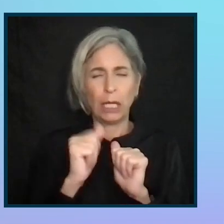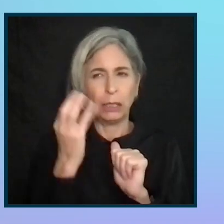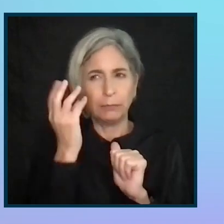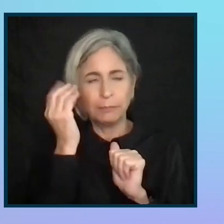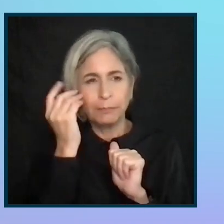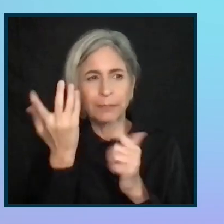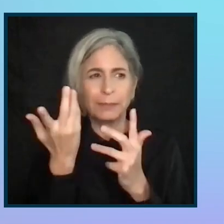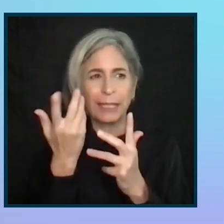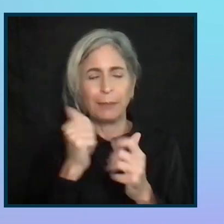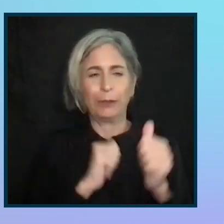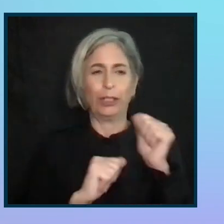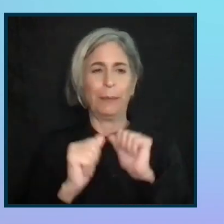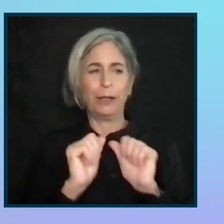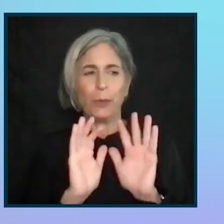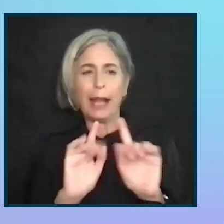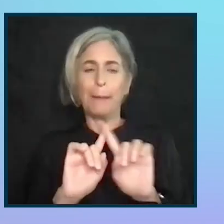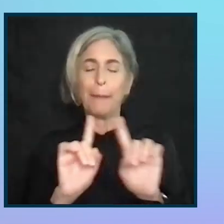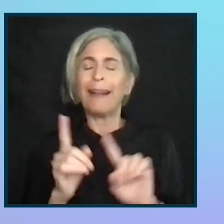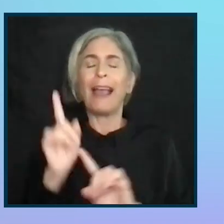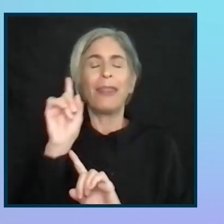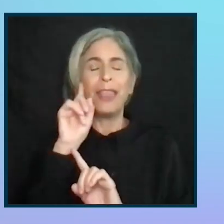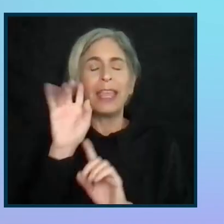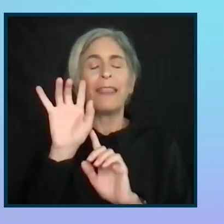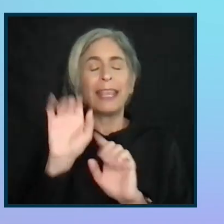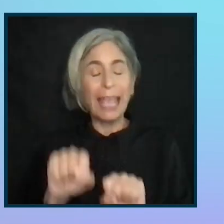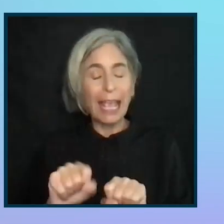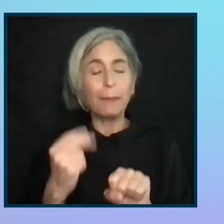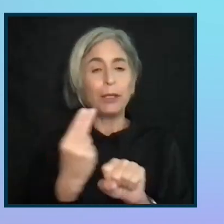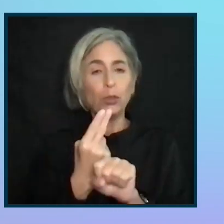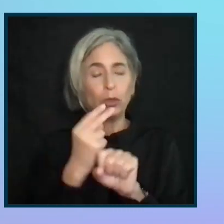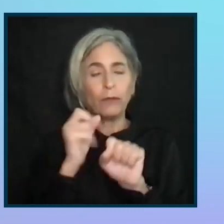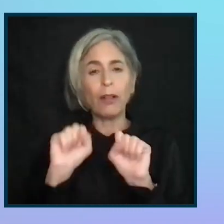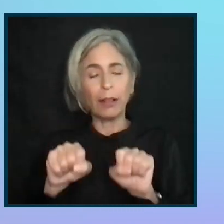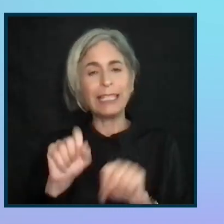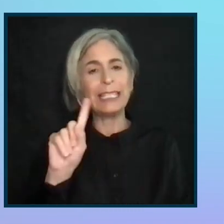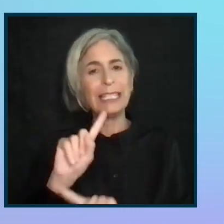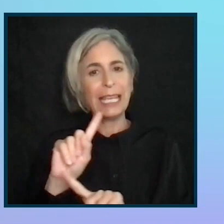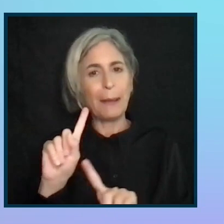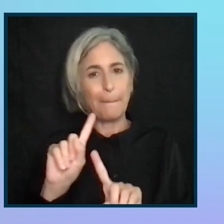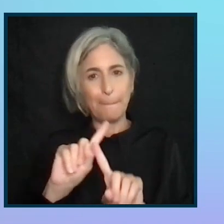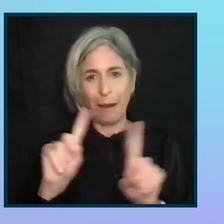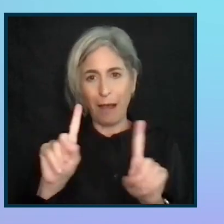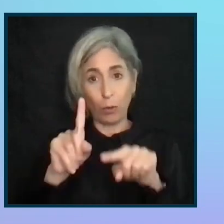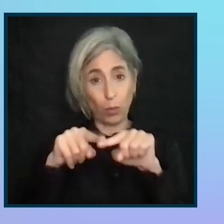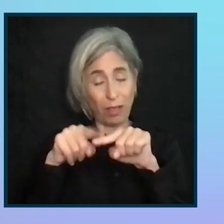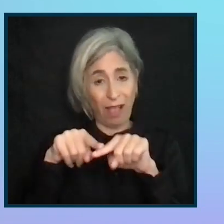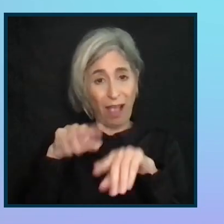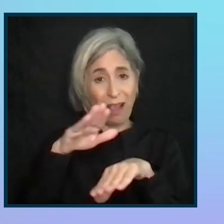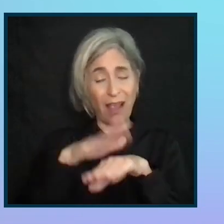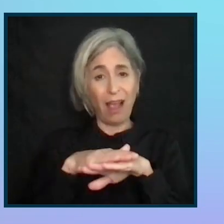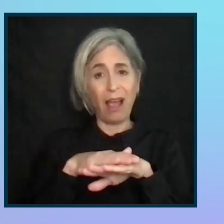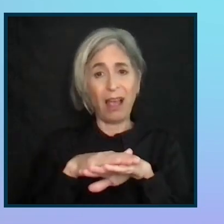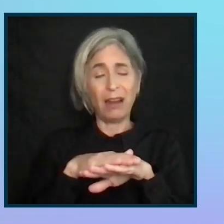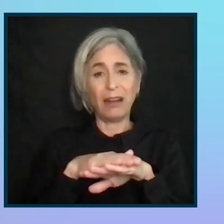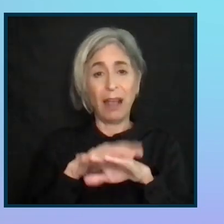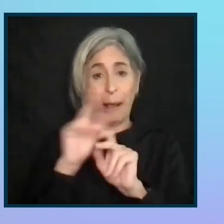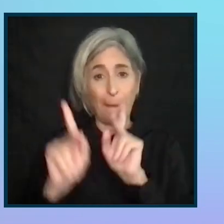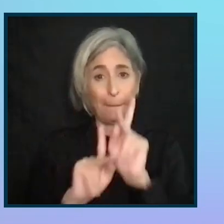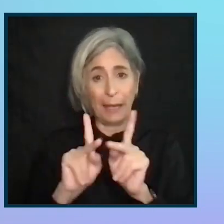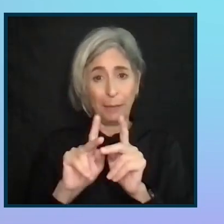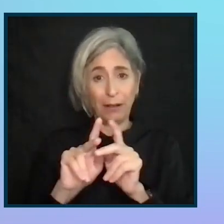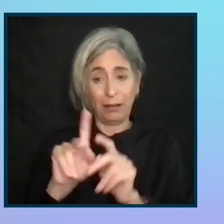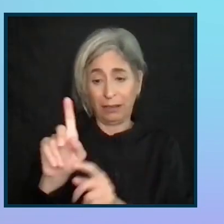diplomatic. I think they can be useful, but don't rely on people